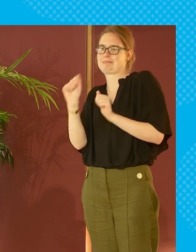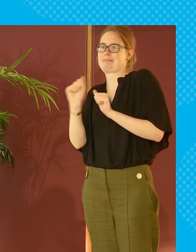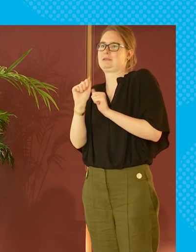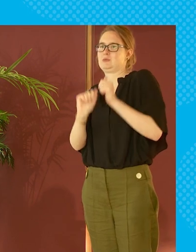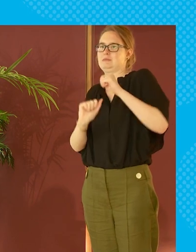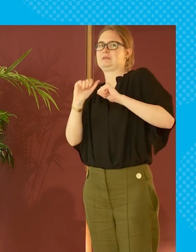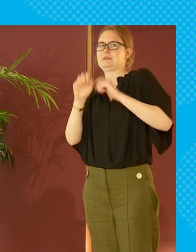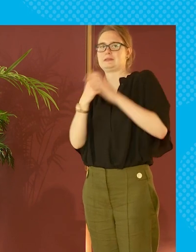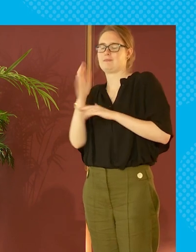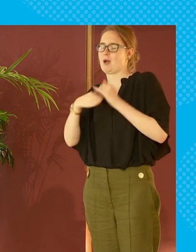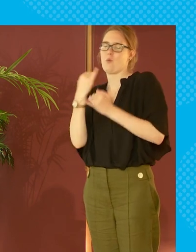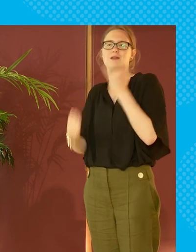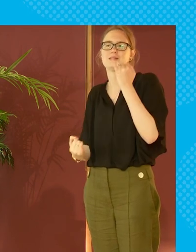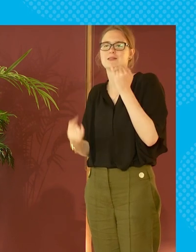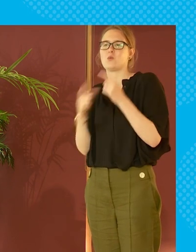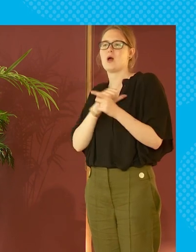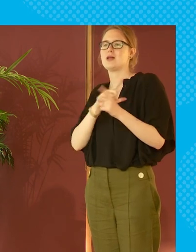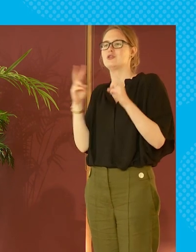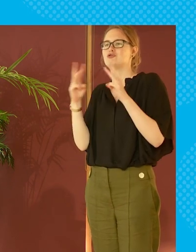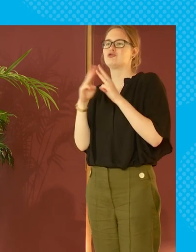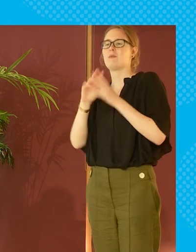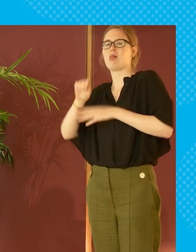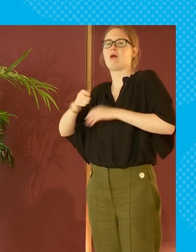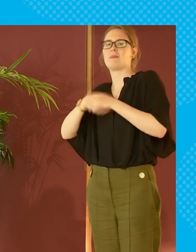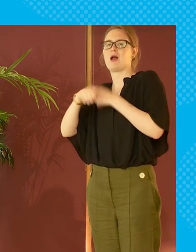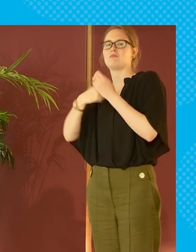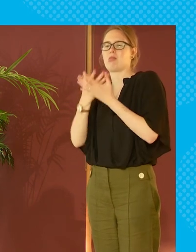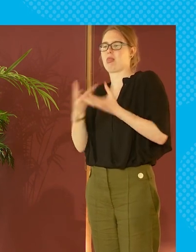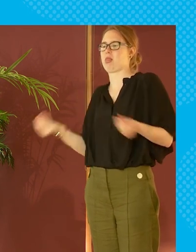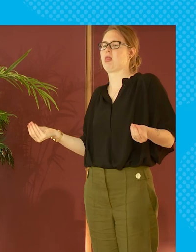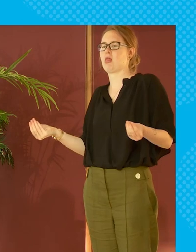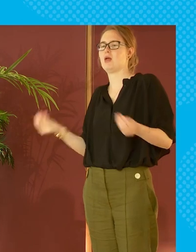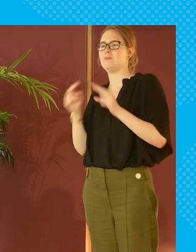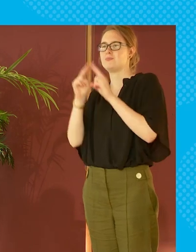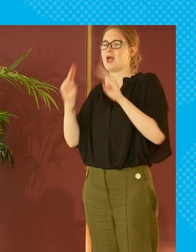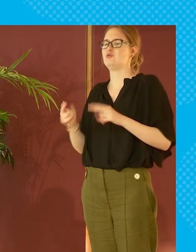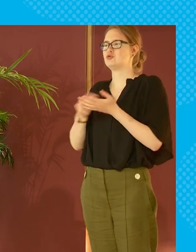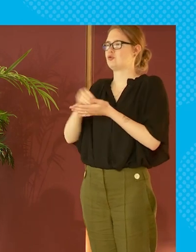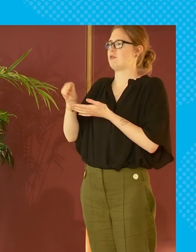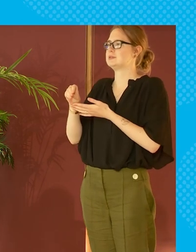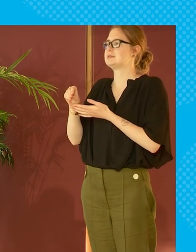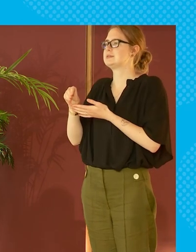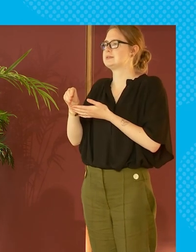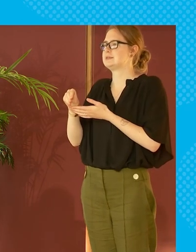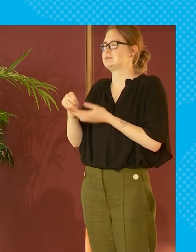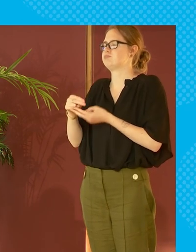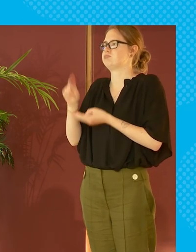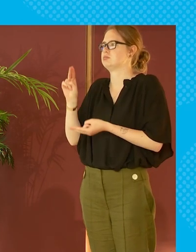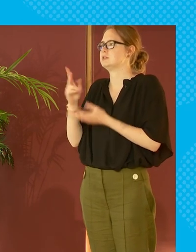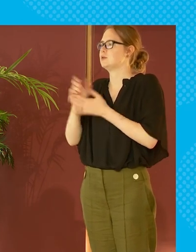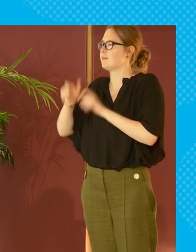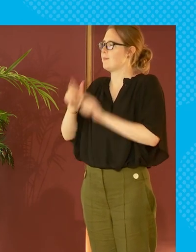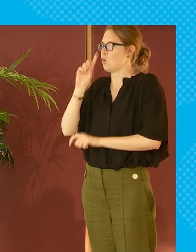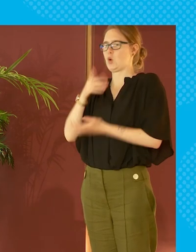it's pretty close and it's getting worse because the triple lock is being eroded and housing costs we're starting to get the generations through